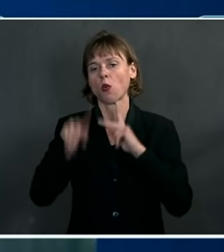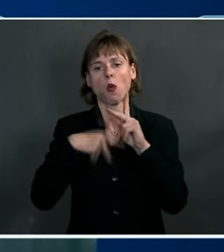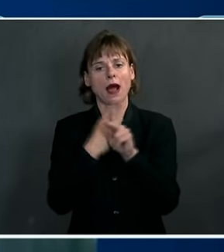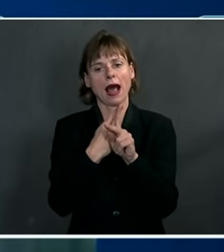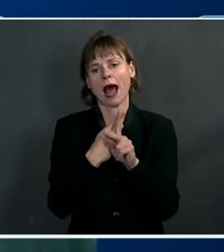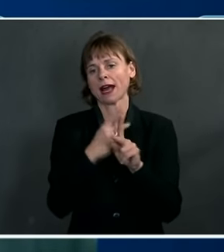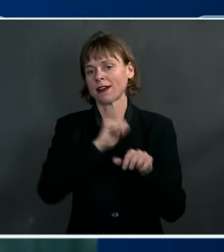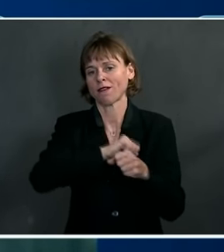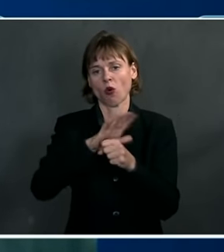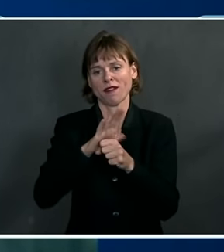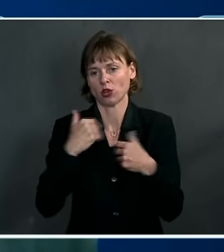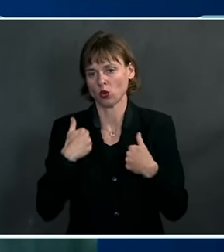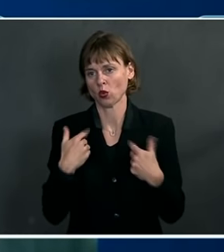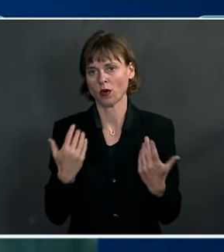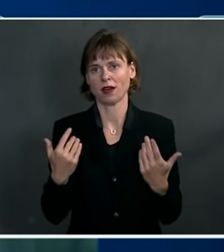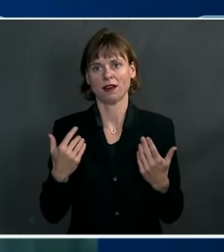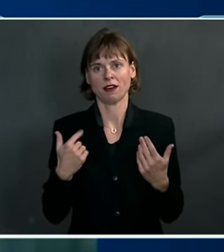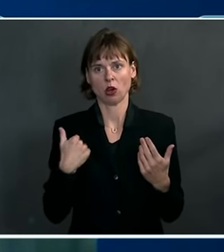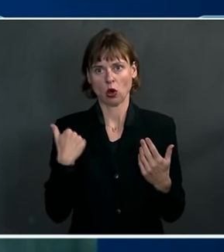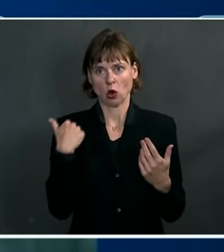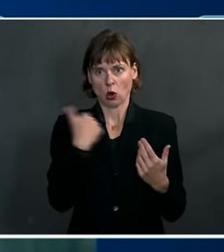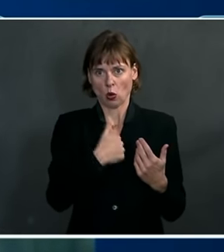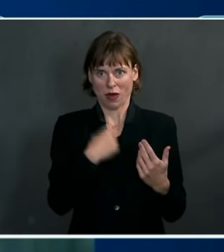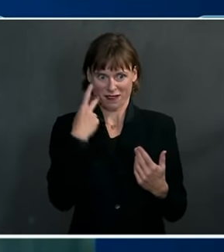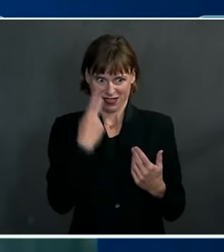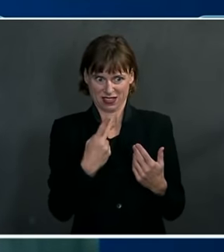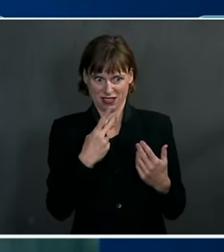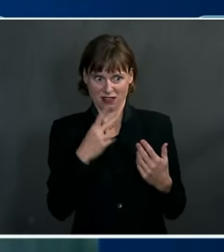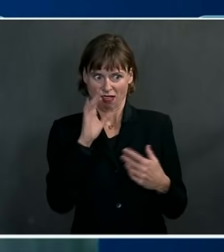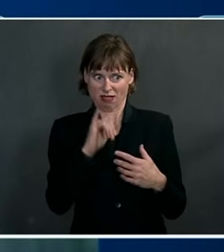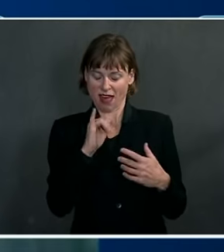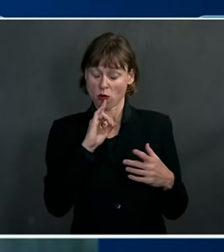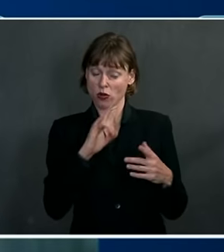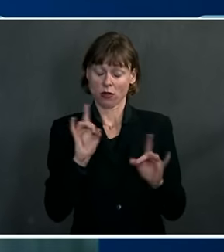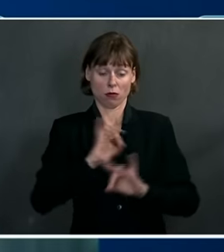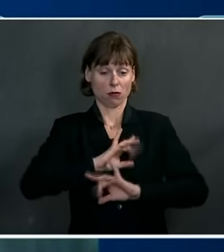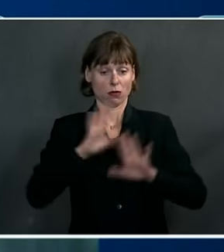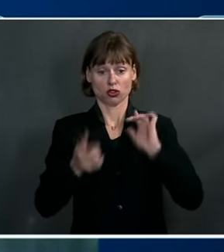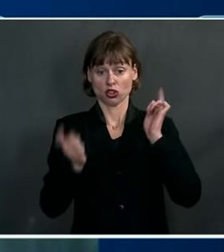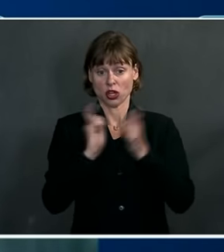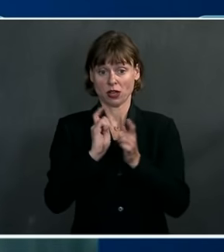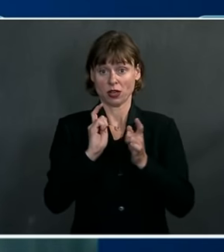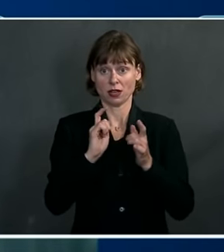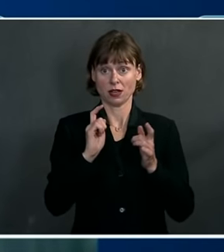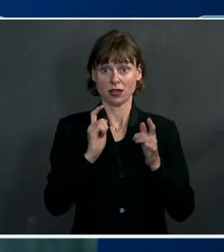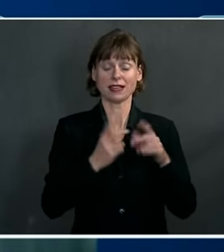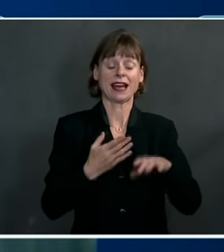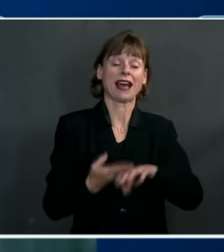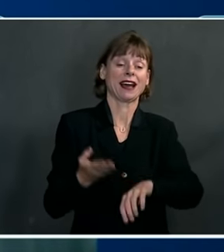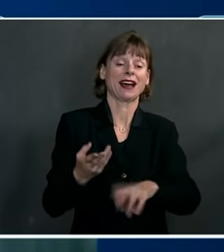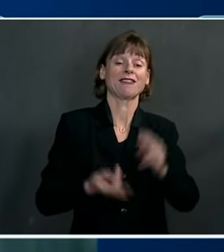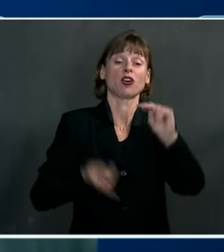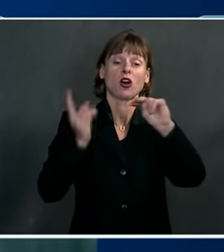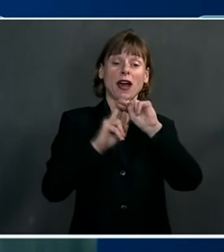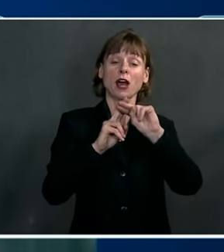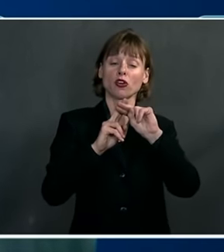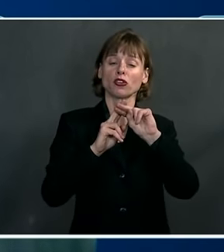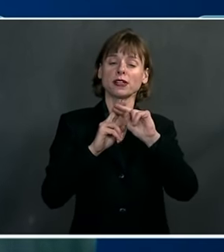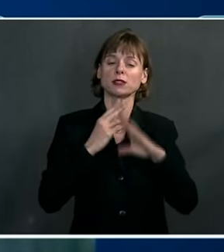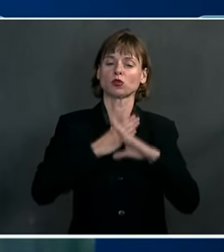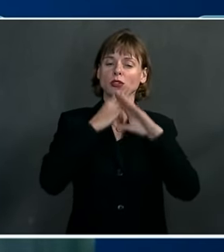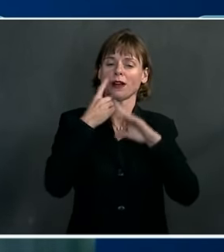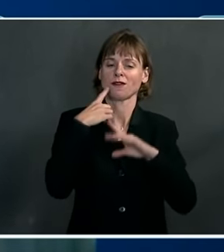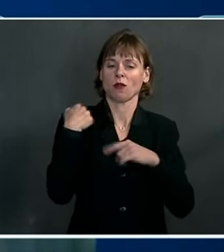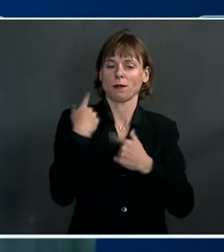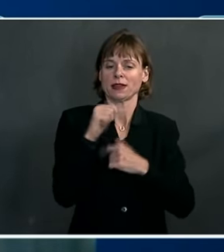up surveillance dramatically just in the last 10 days, in fact. But our plans for scaling up surveillance are even more than what we've done so far.